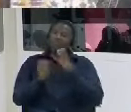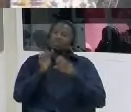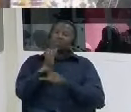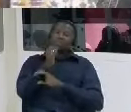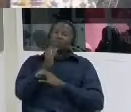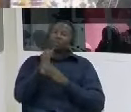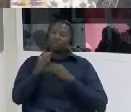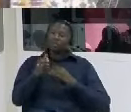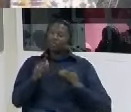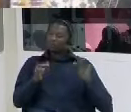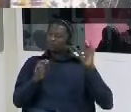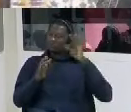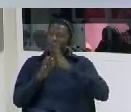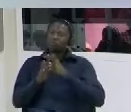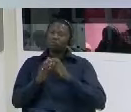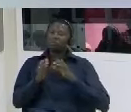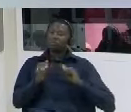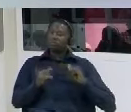yes